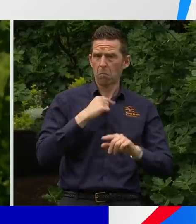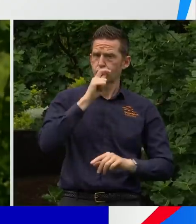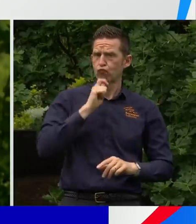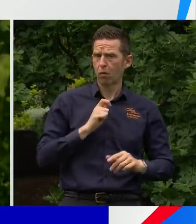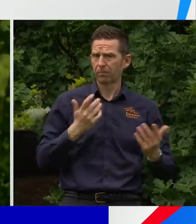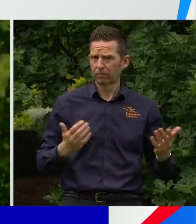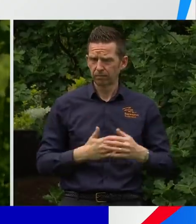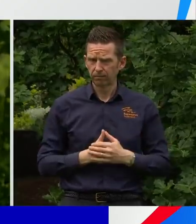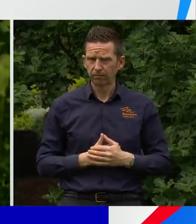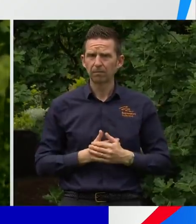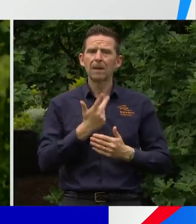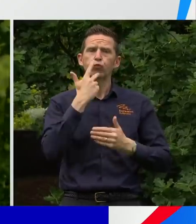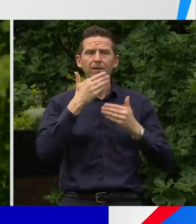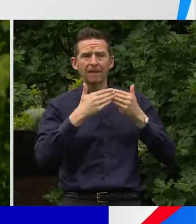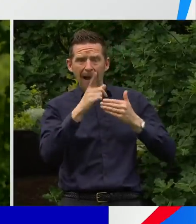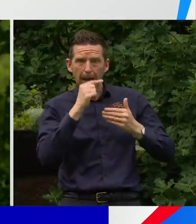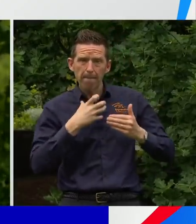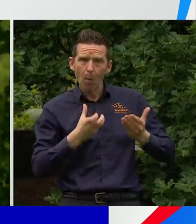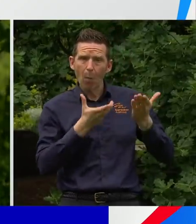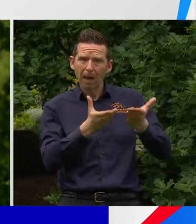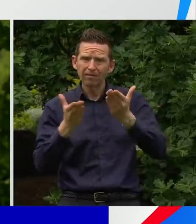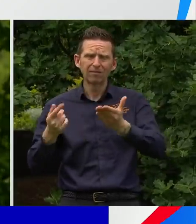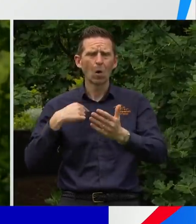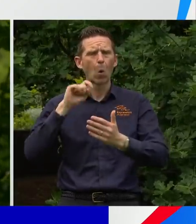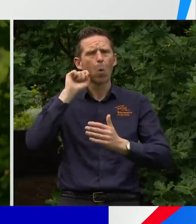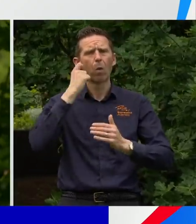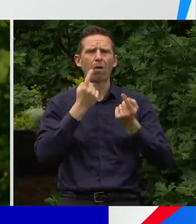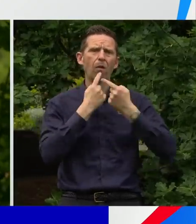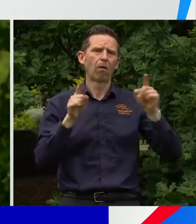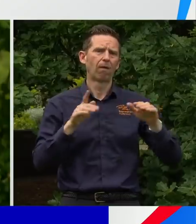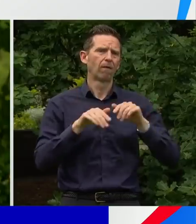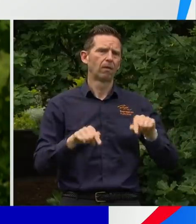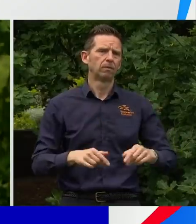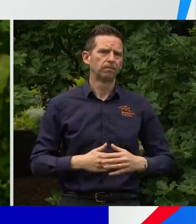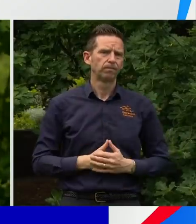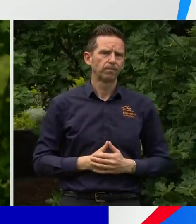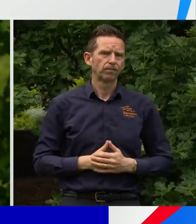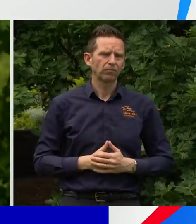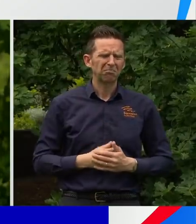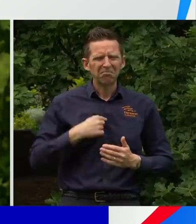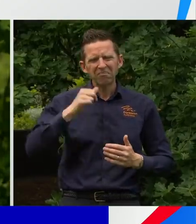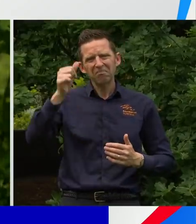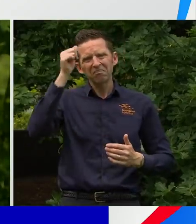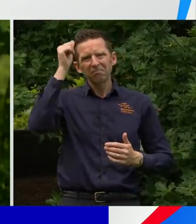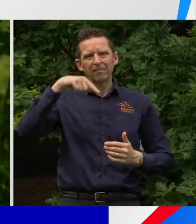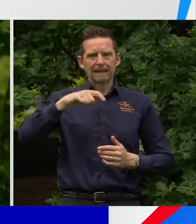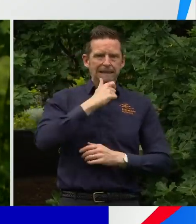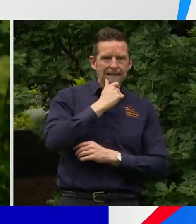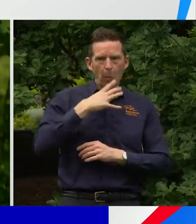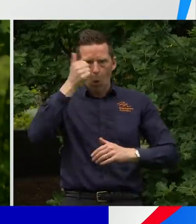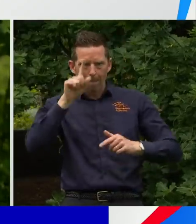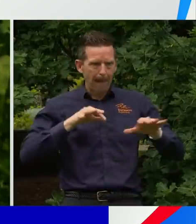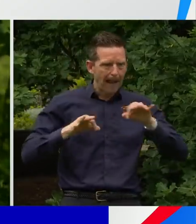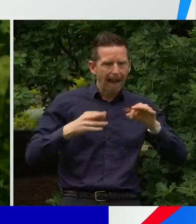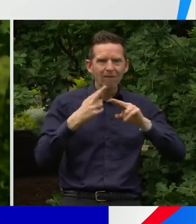And if we can go further, then of course, we will make announcements to that effect. Now I know everyone wants to know what's happening next weekend and they'd like to know